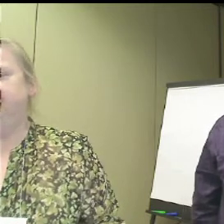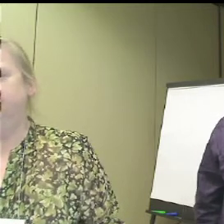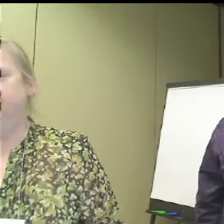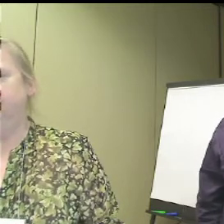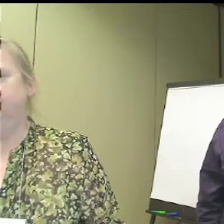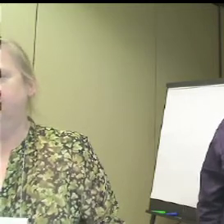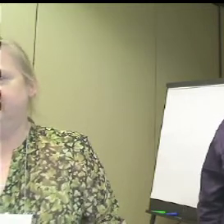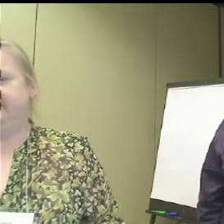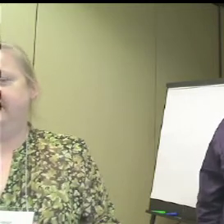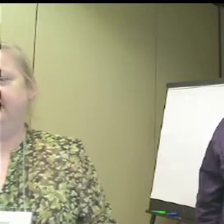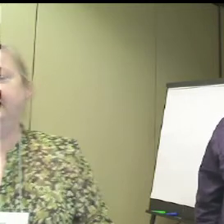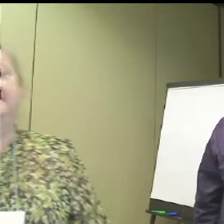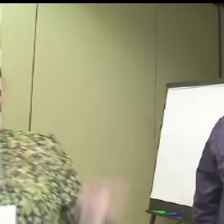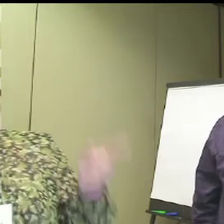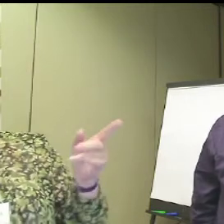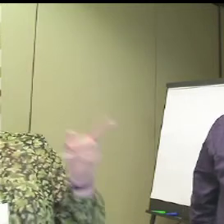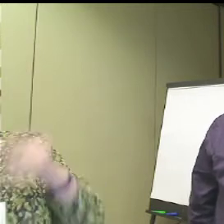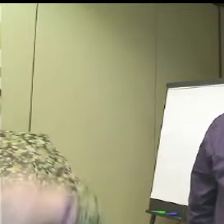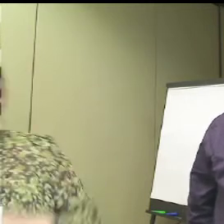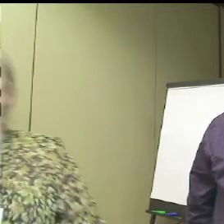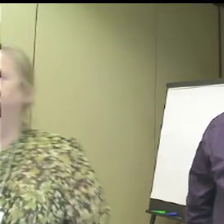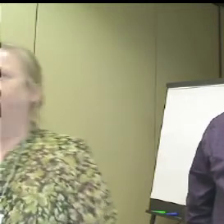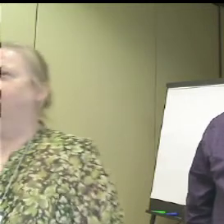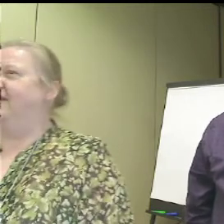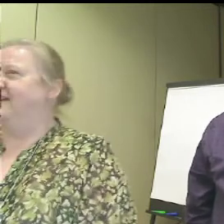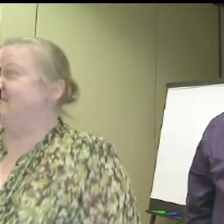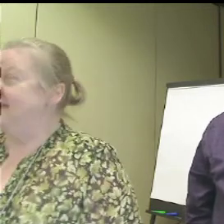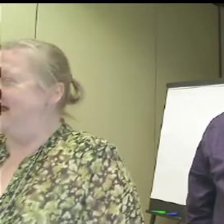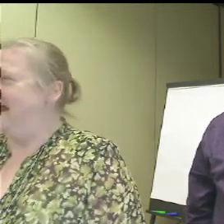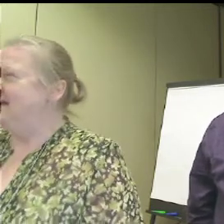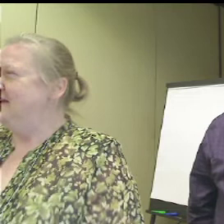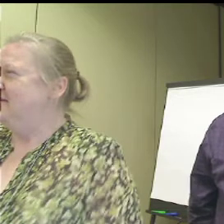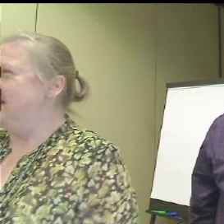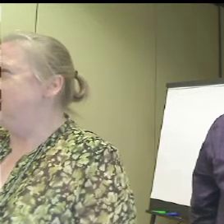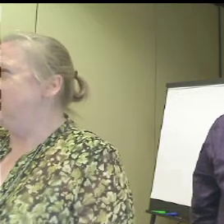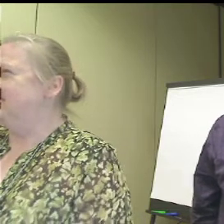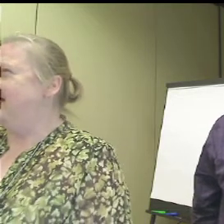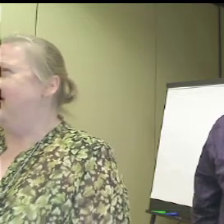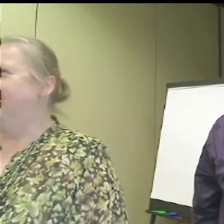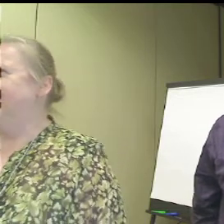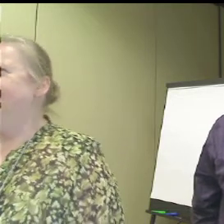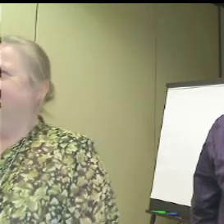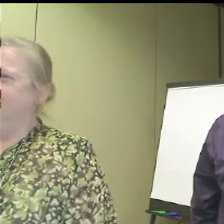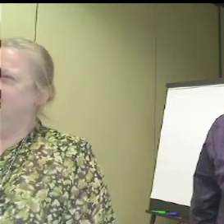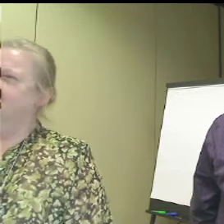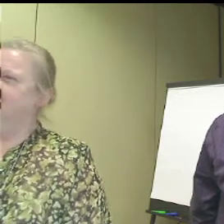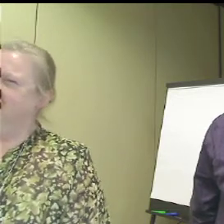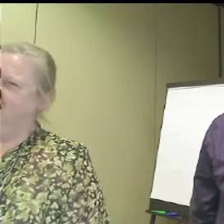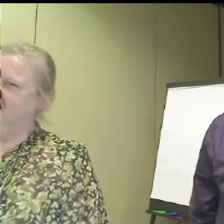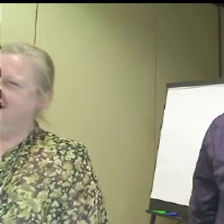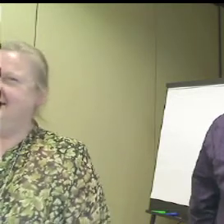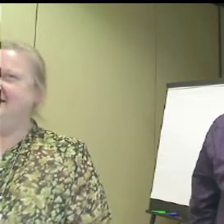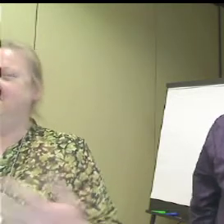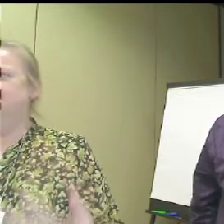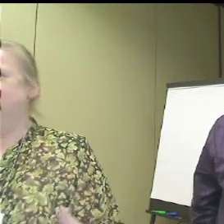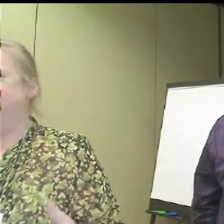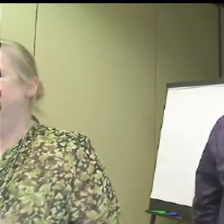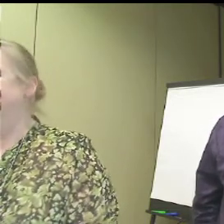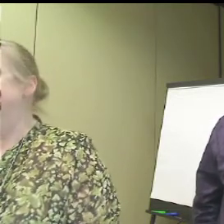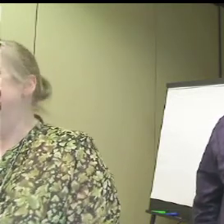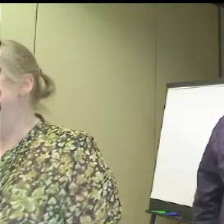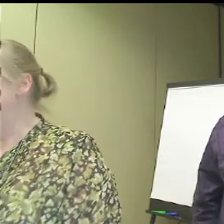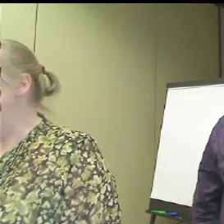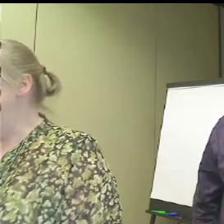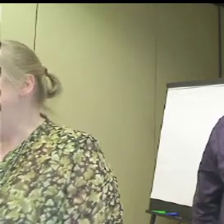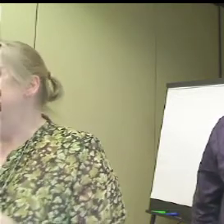to people who are partially sighted. And in fact, we've left off our slide, people with colour vision deficiencies, which